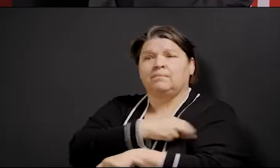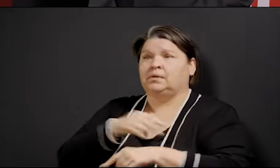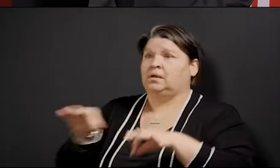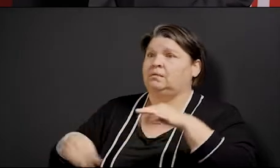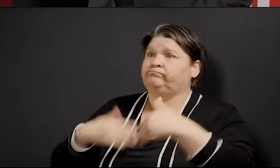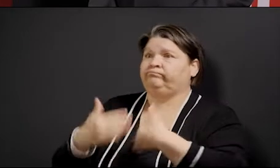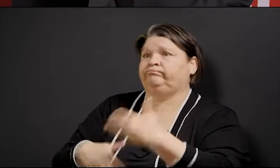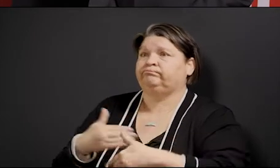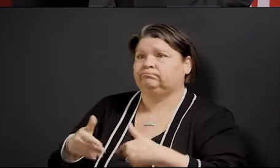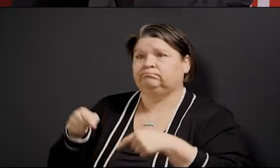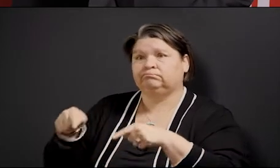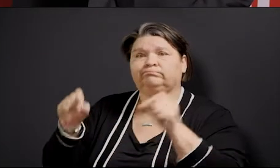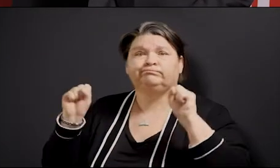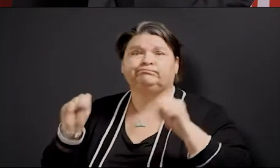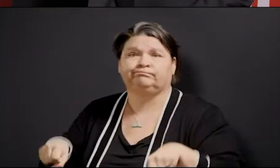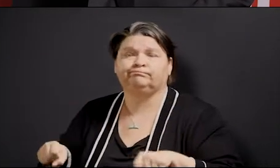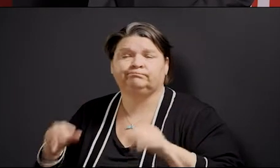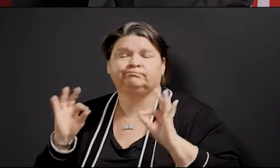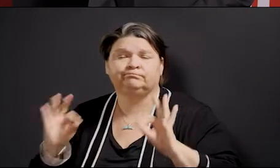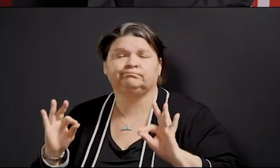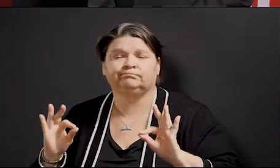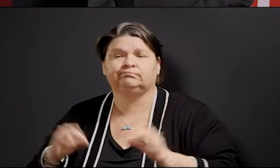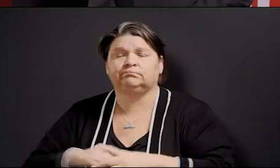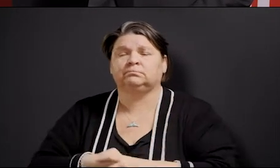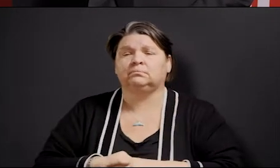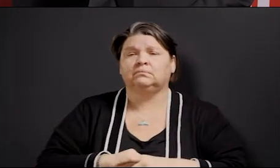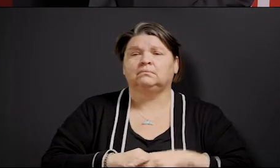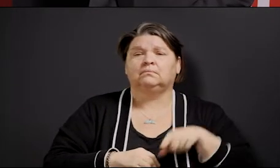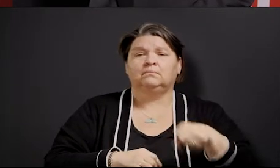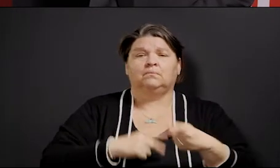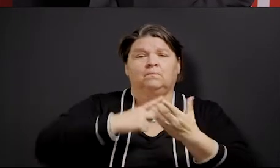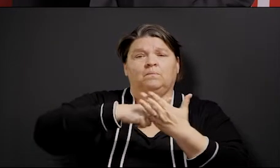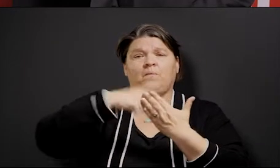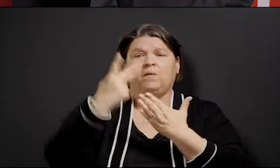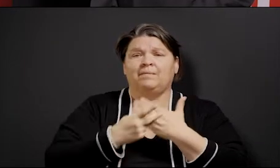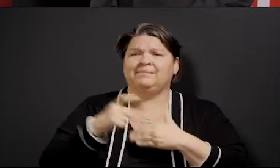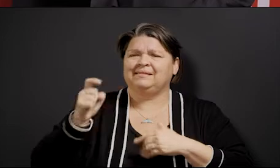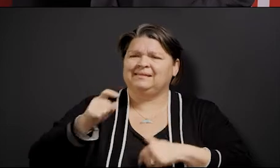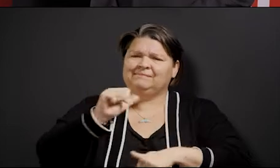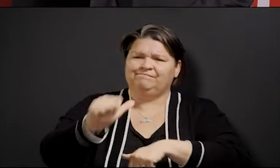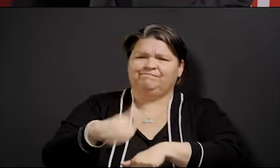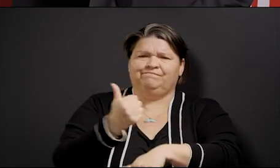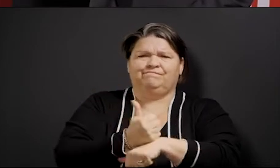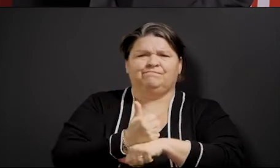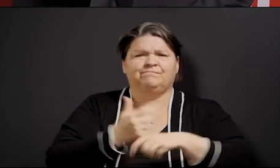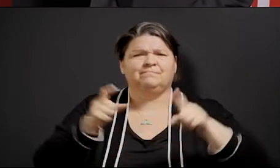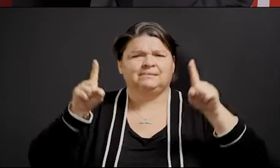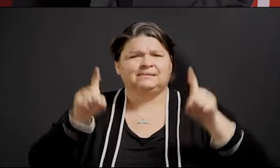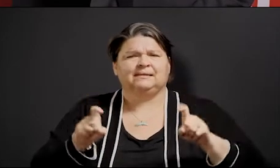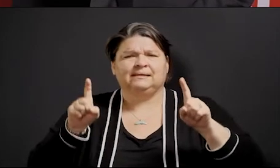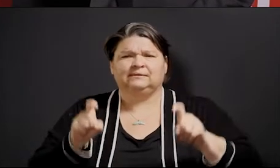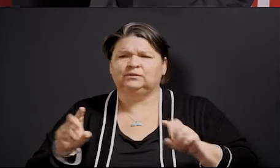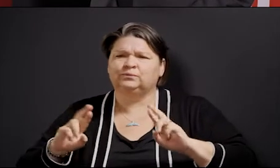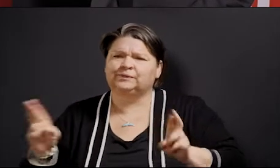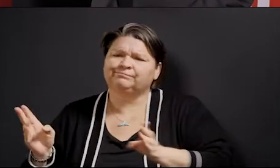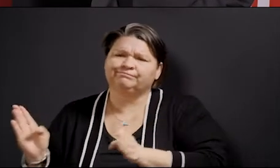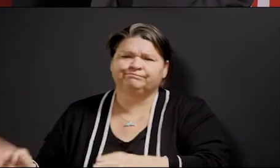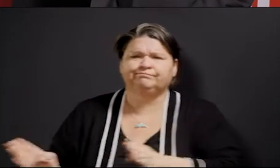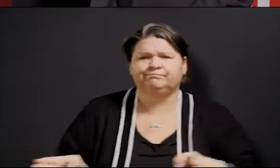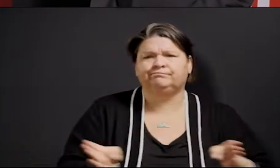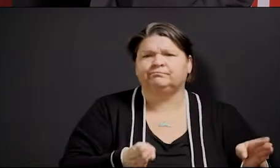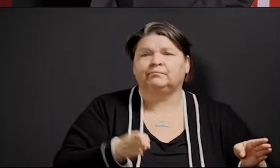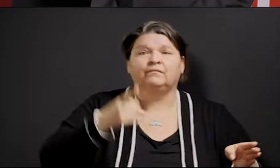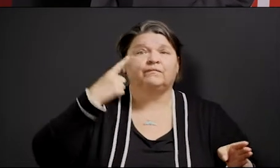program in place is critical to that. So knowing that testing is a key function as we begin to look at reopening,